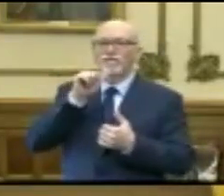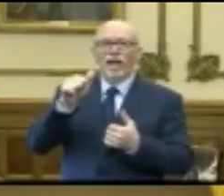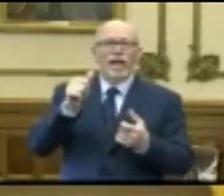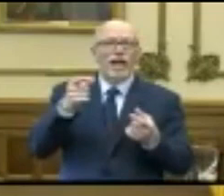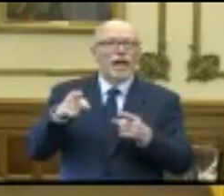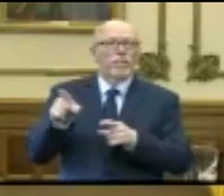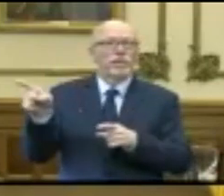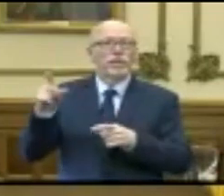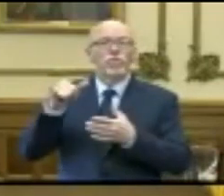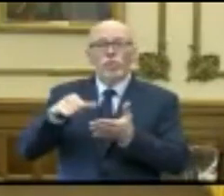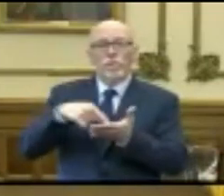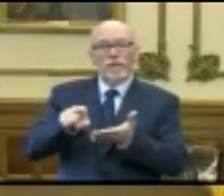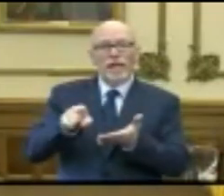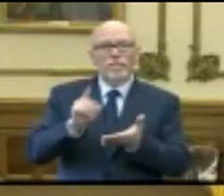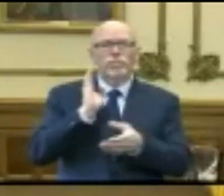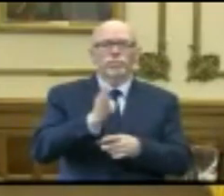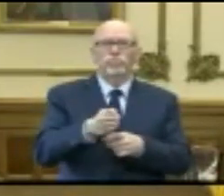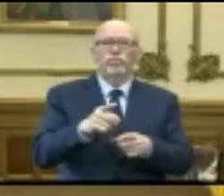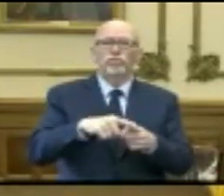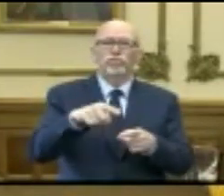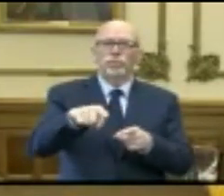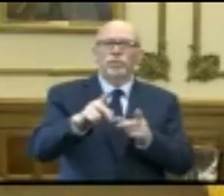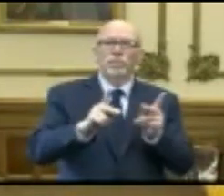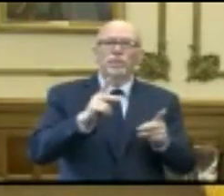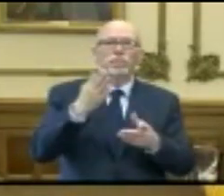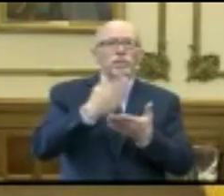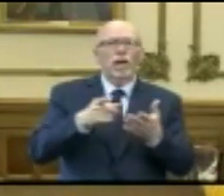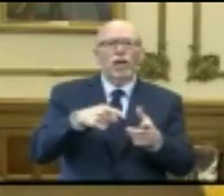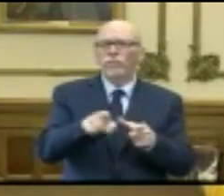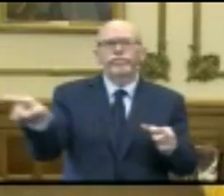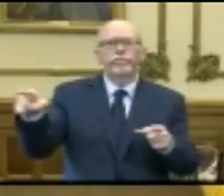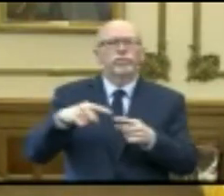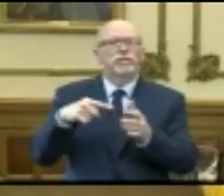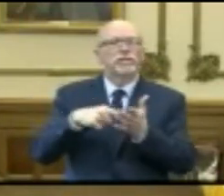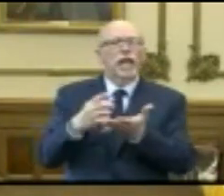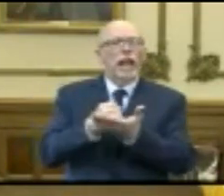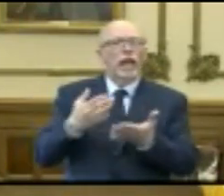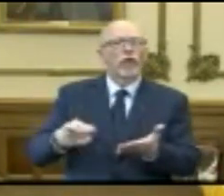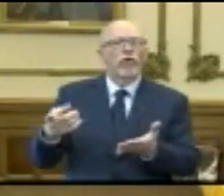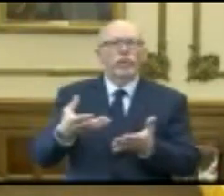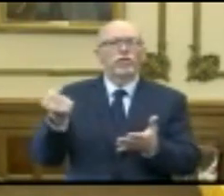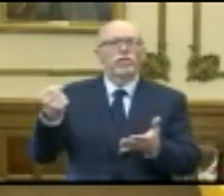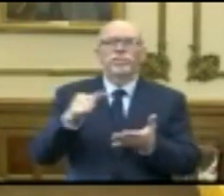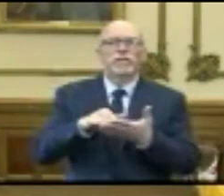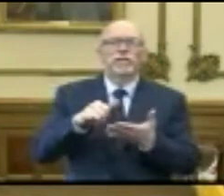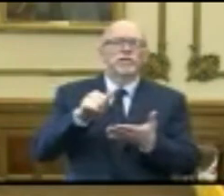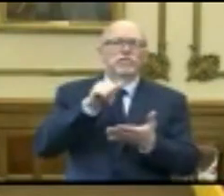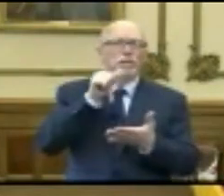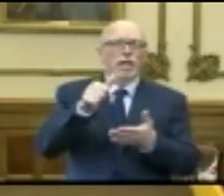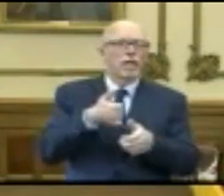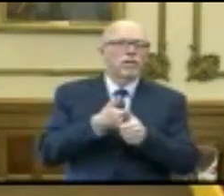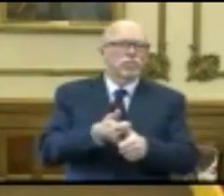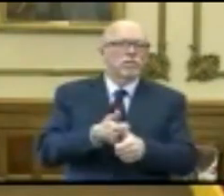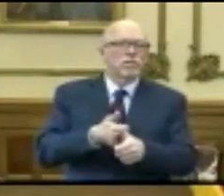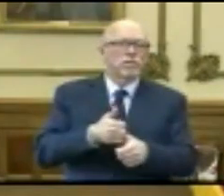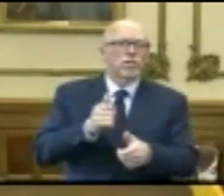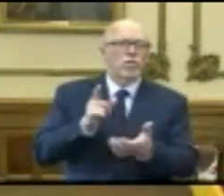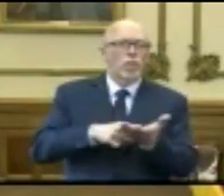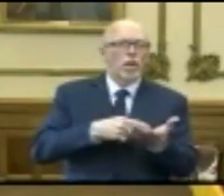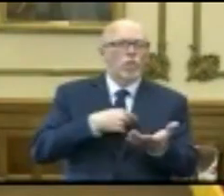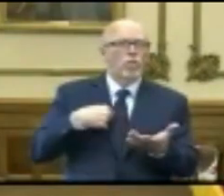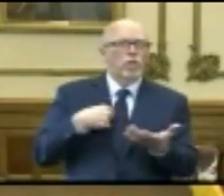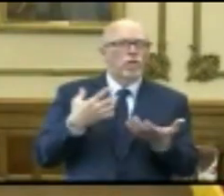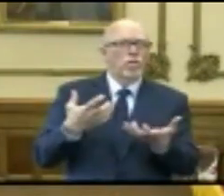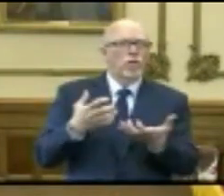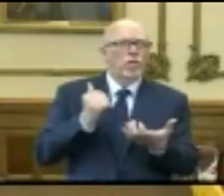those payments are instead being diverted to debt collection, that's inconsistent with where we're taking